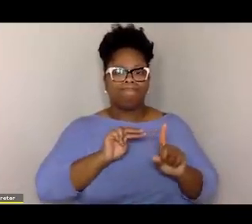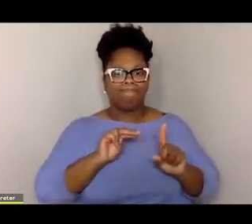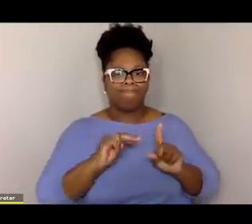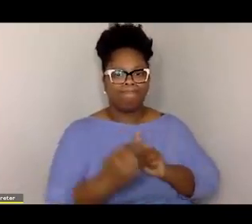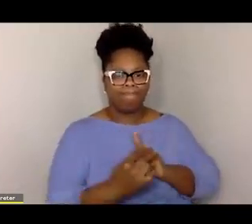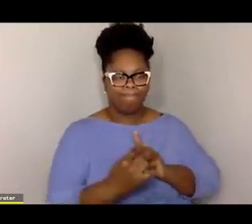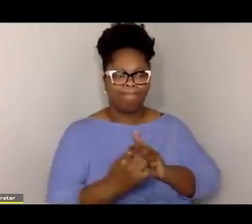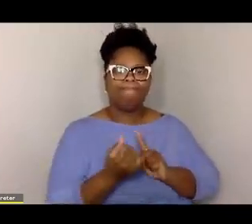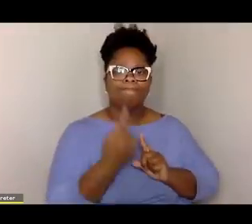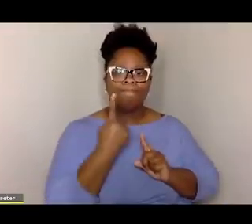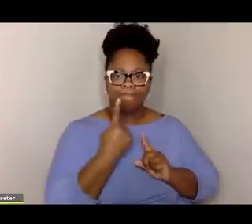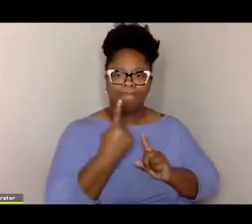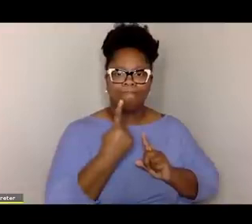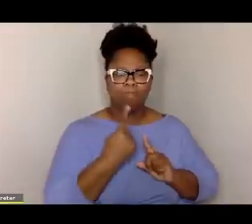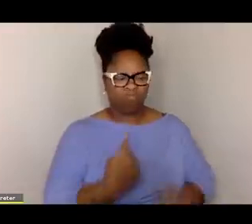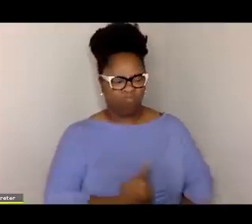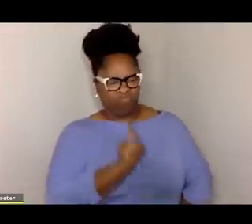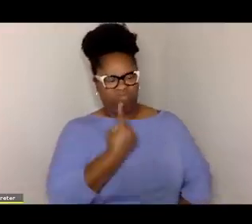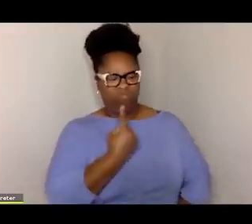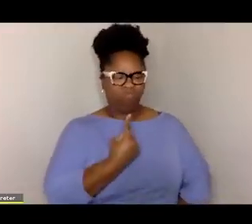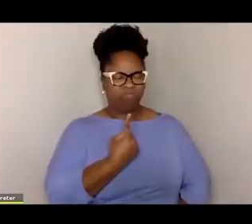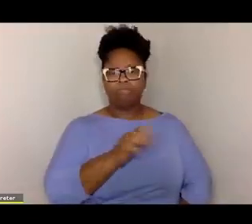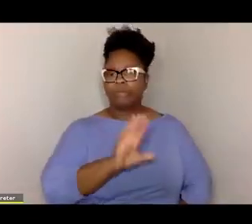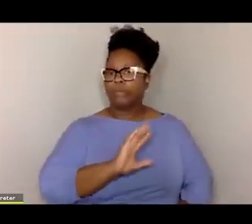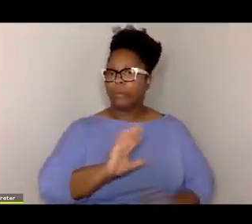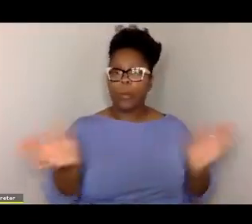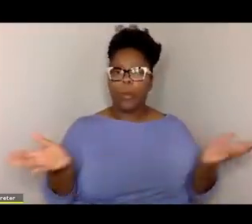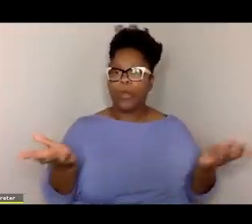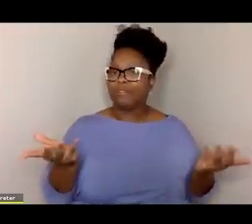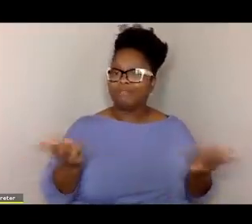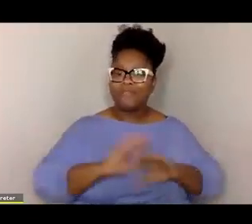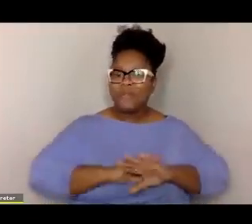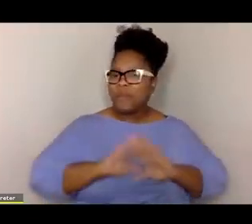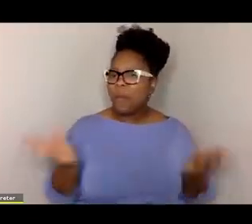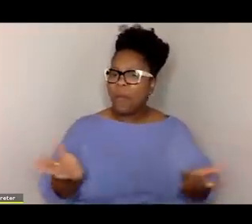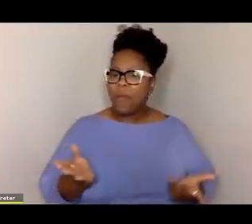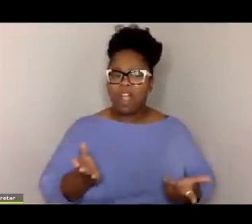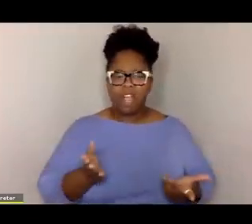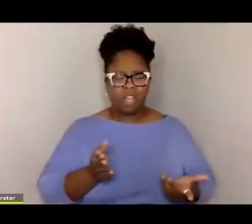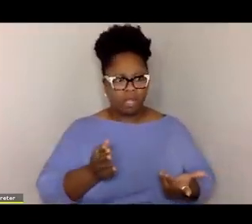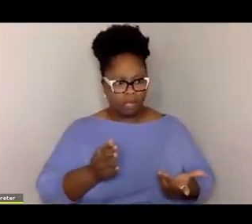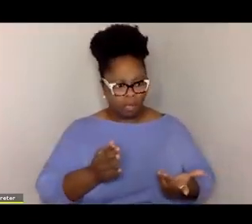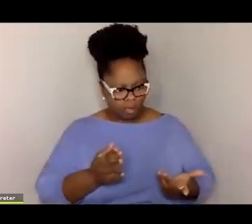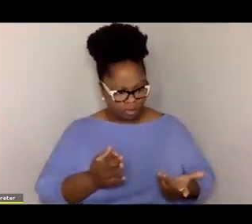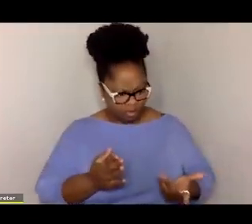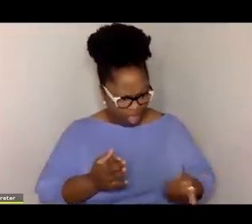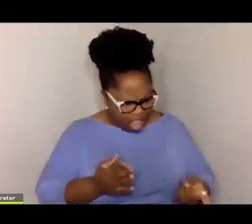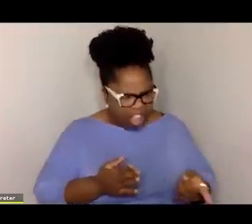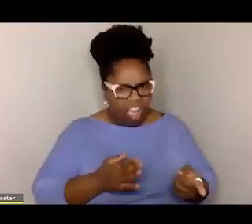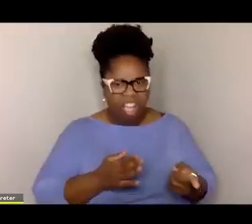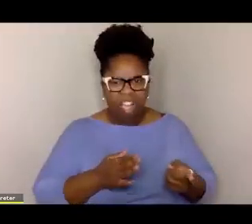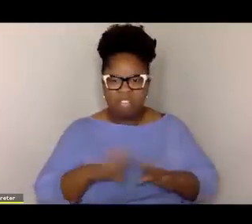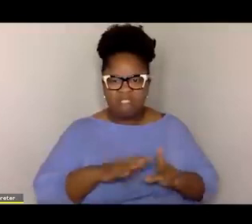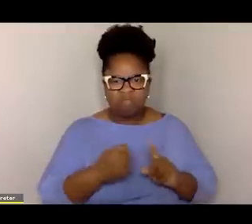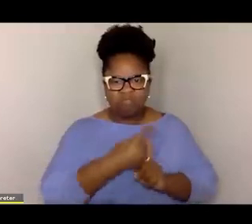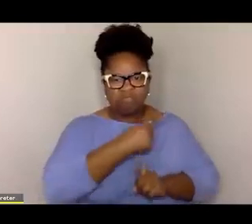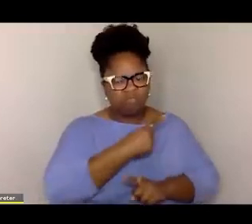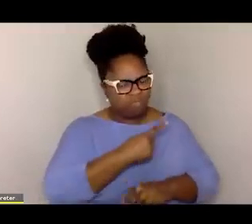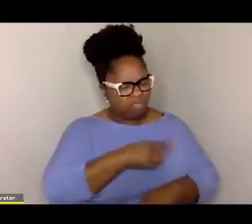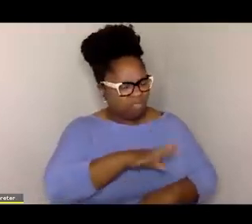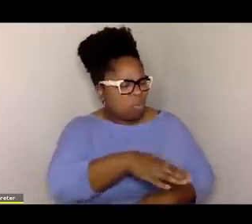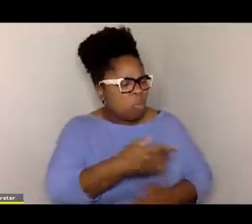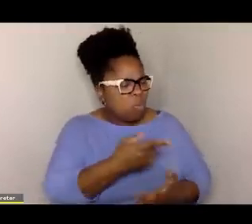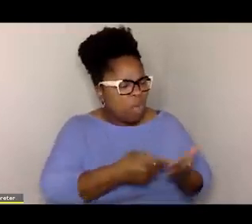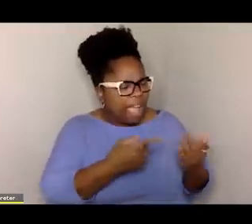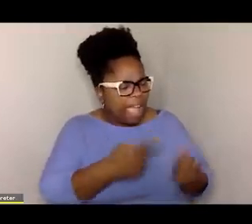understand the child. They no longer take it personally. They ask what happened to you. Sometimes